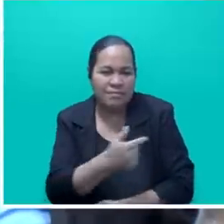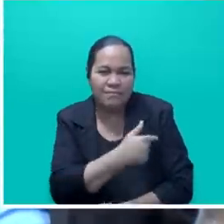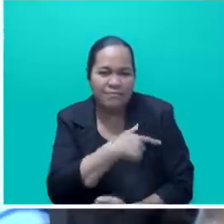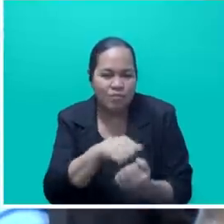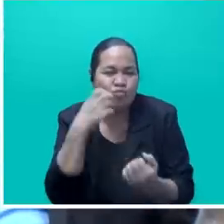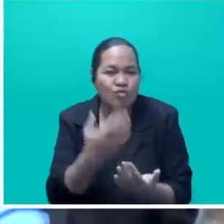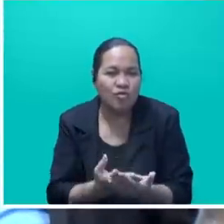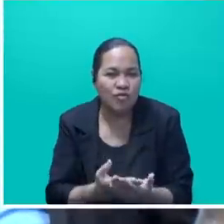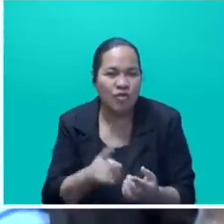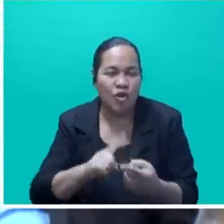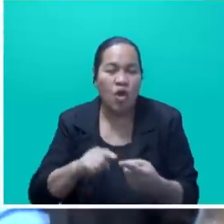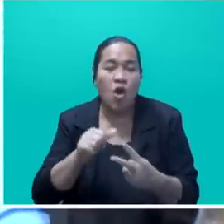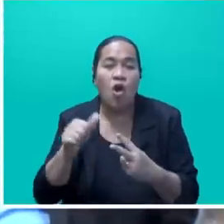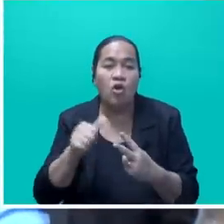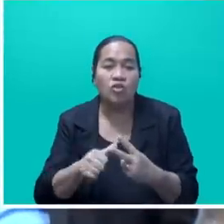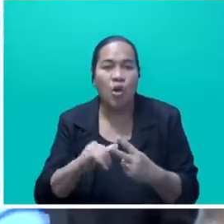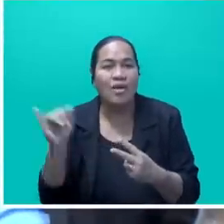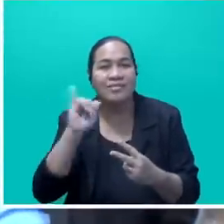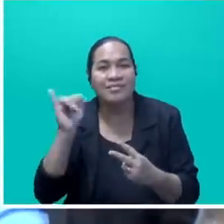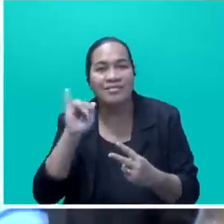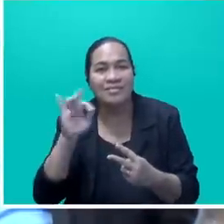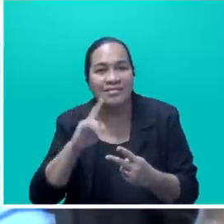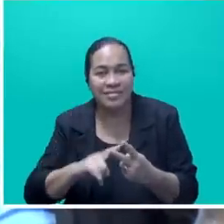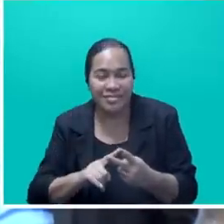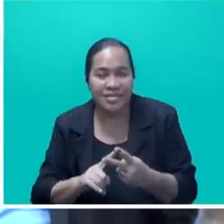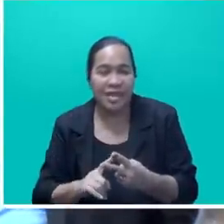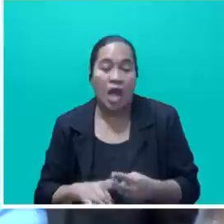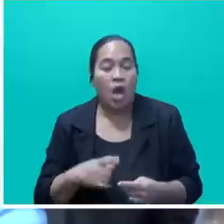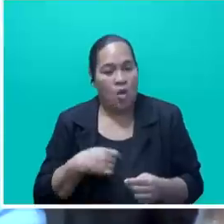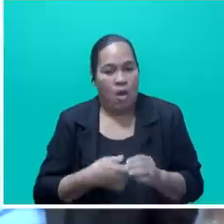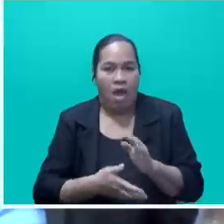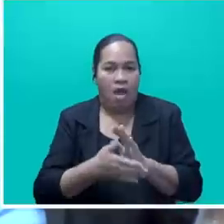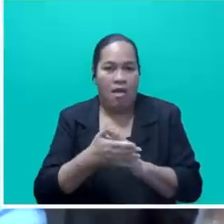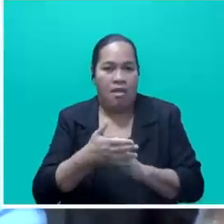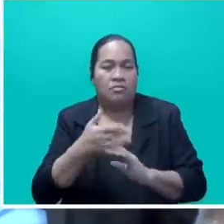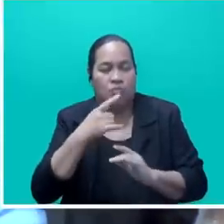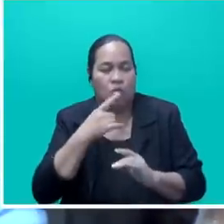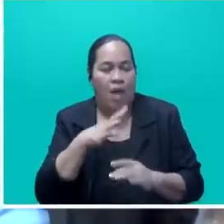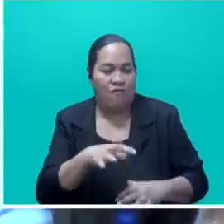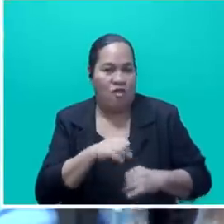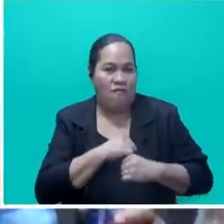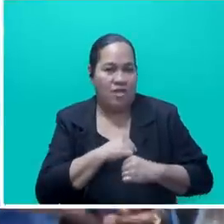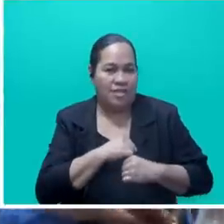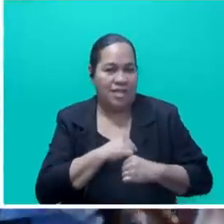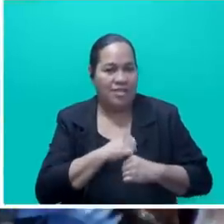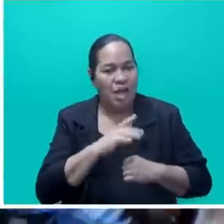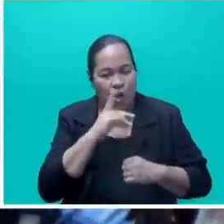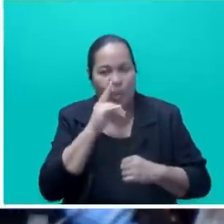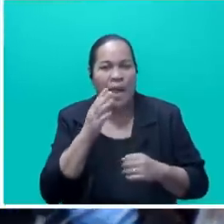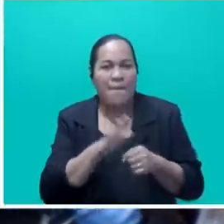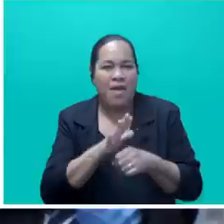Fiji. We are a highly vaccinated nation and this gives us the confidence to take the next step in easing travel.